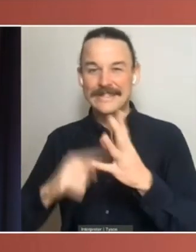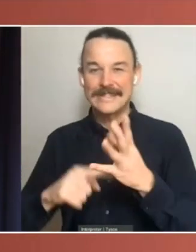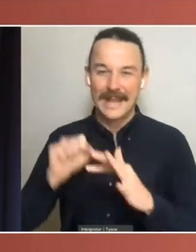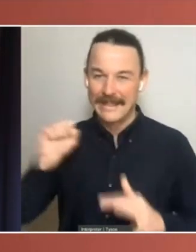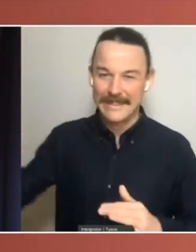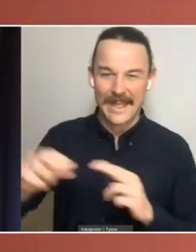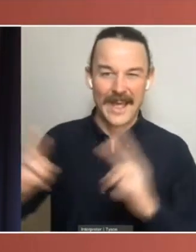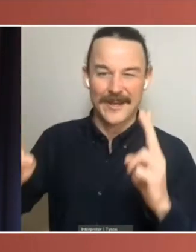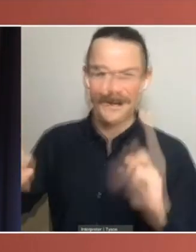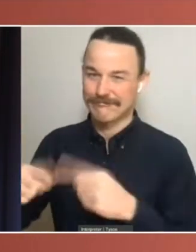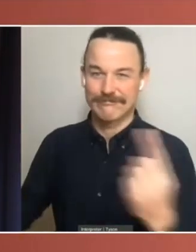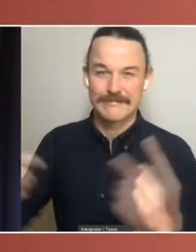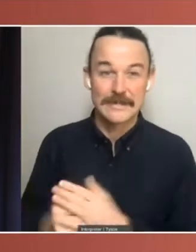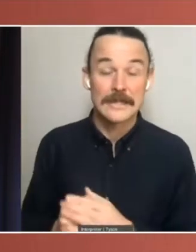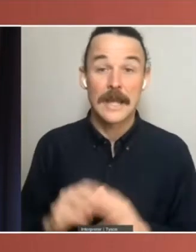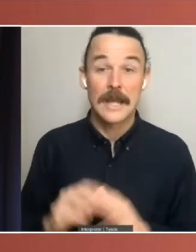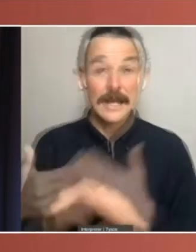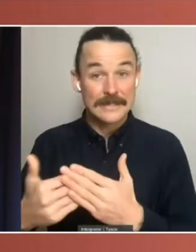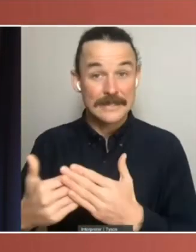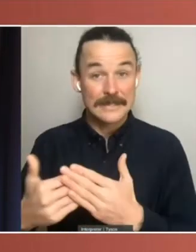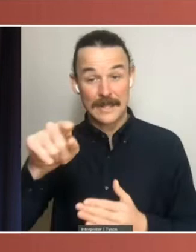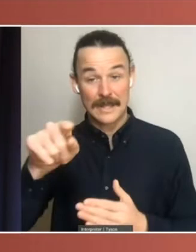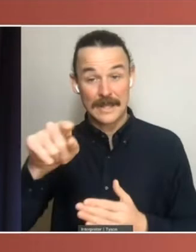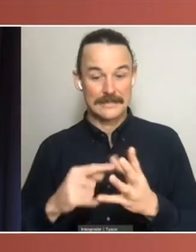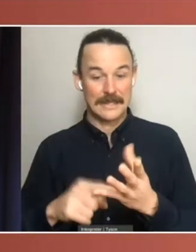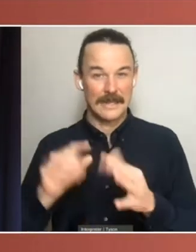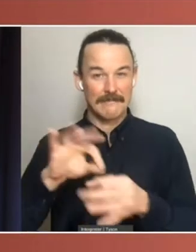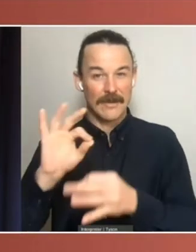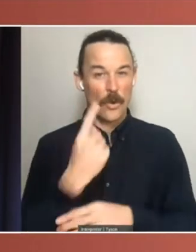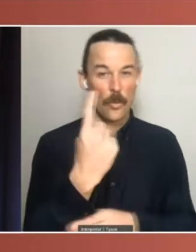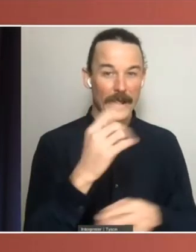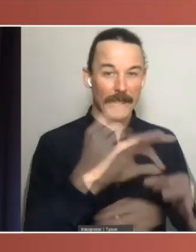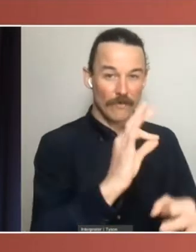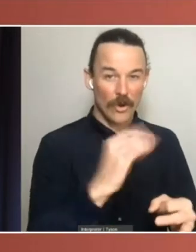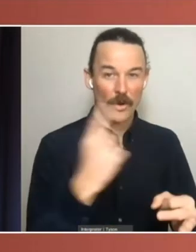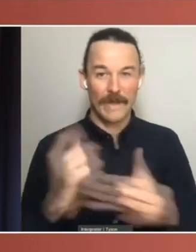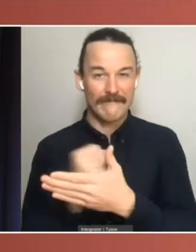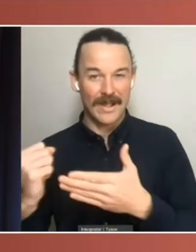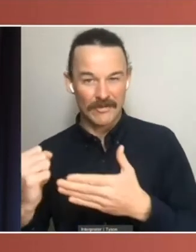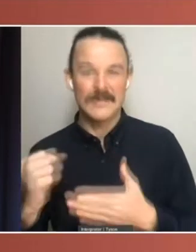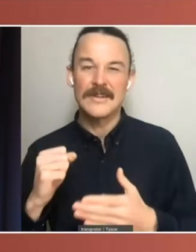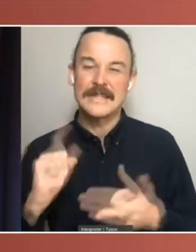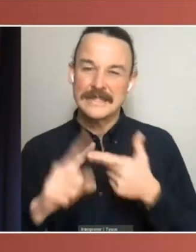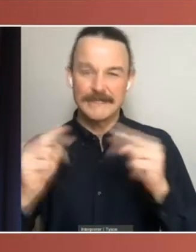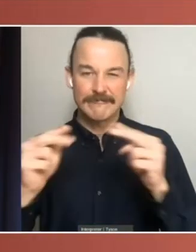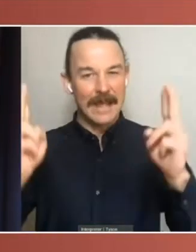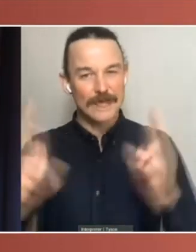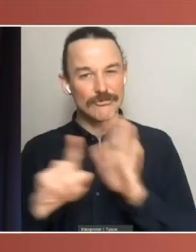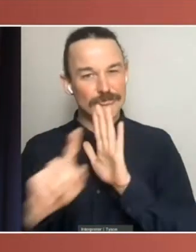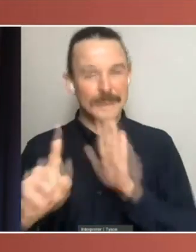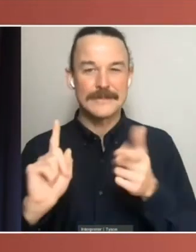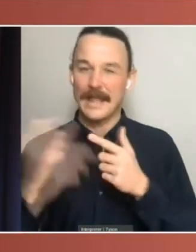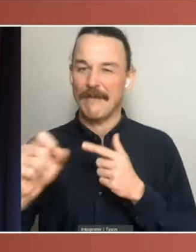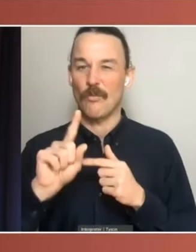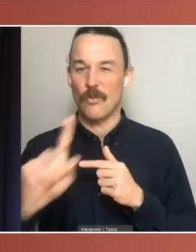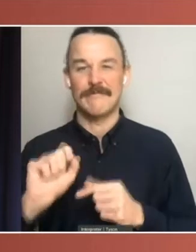of one vote, one value, the House of Representatives will have a powerful claim on the title. However, the mechanism of proportional